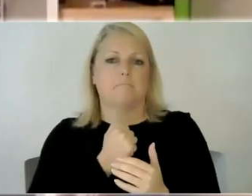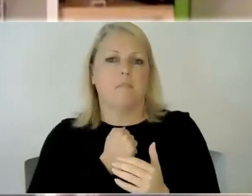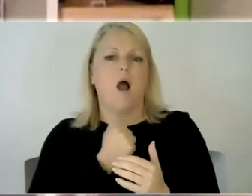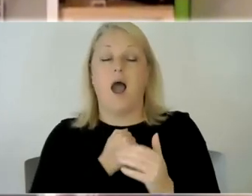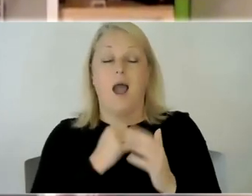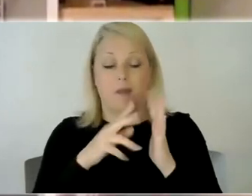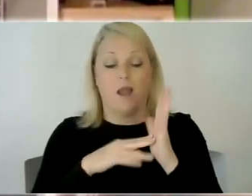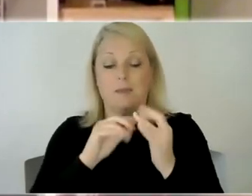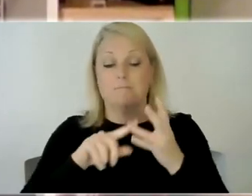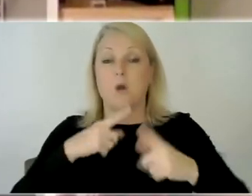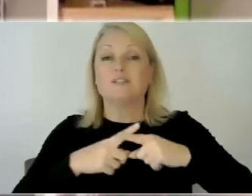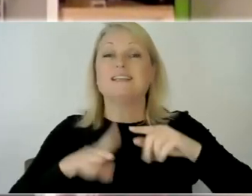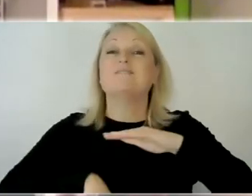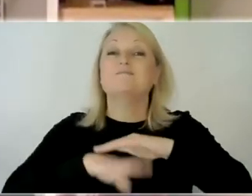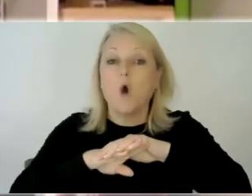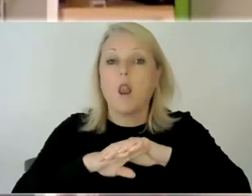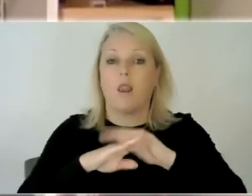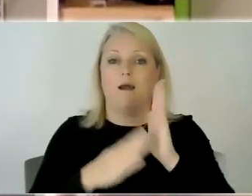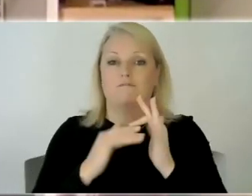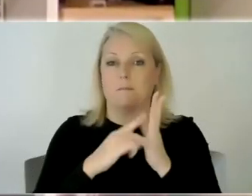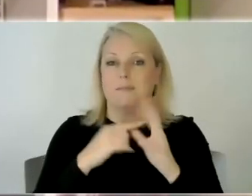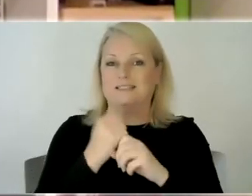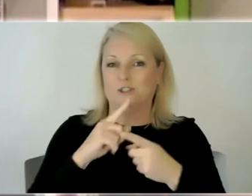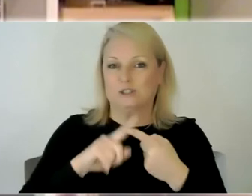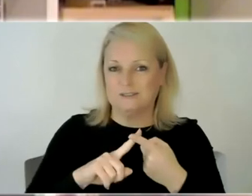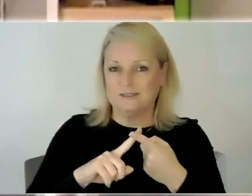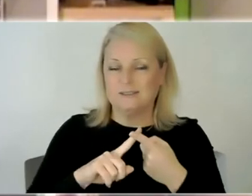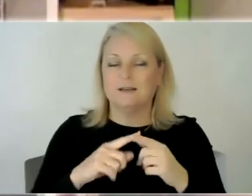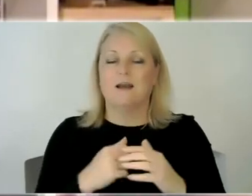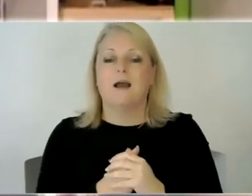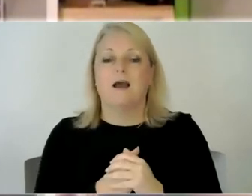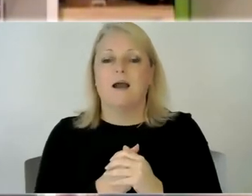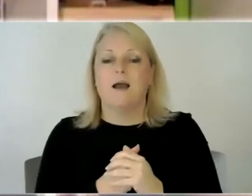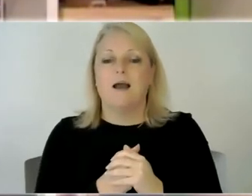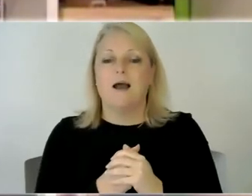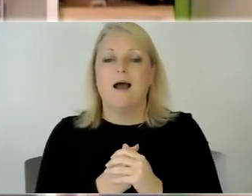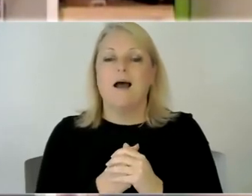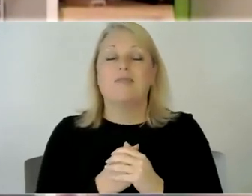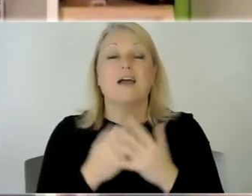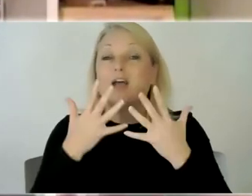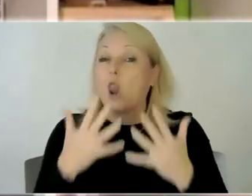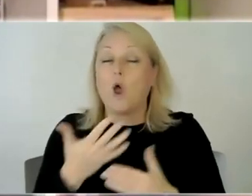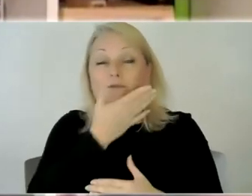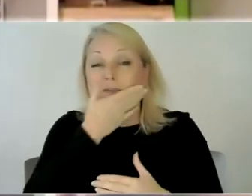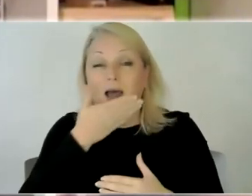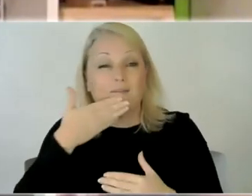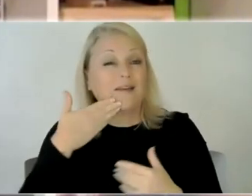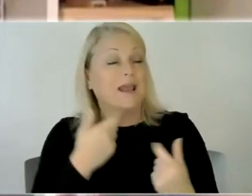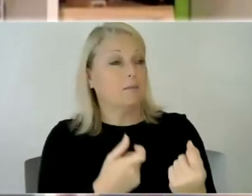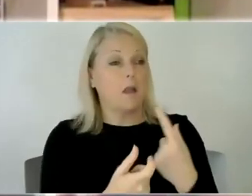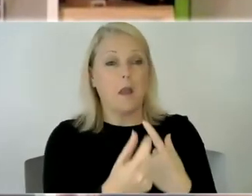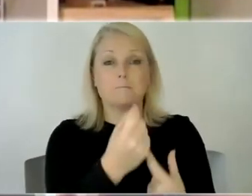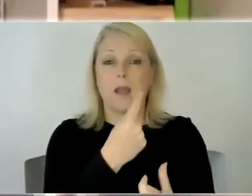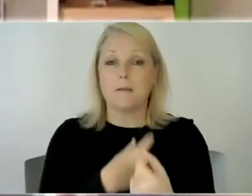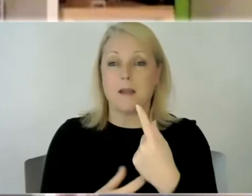messages but i do my best to try and get back to people because i know within there's lots of lovely just genuine nice comments